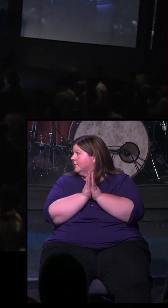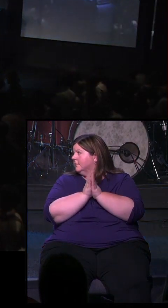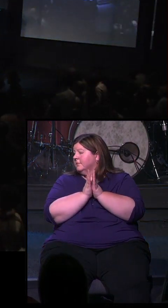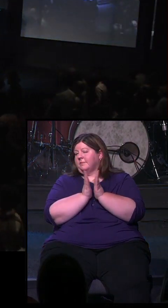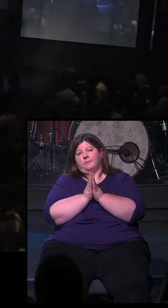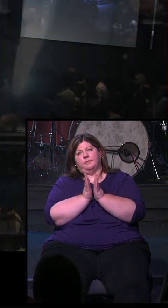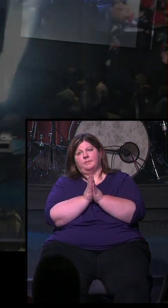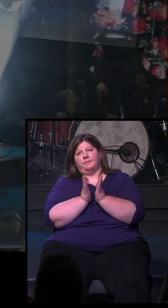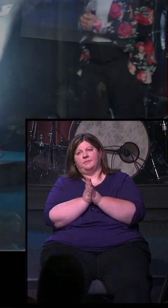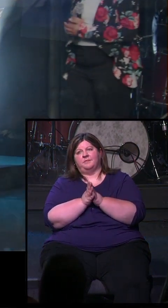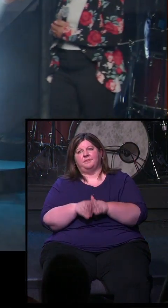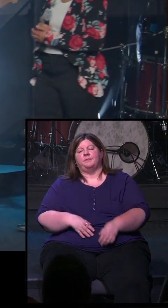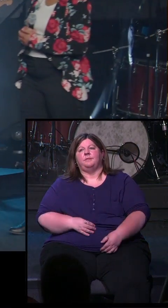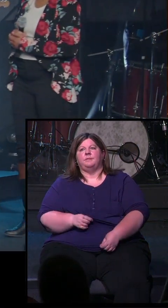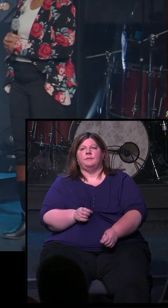your